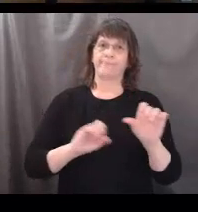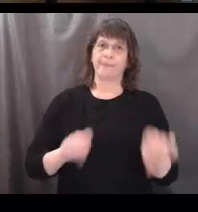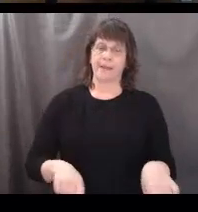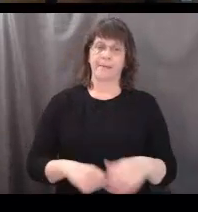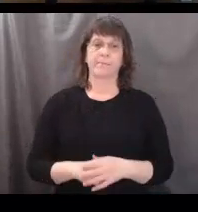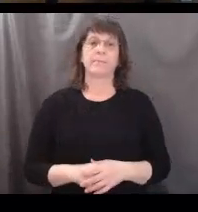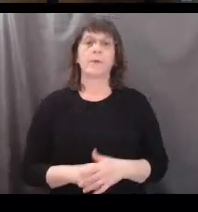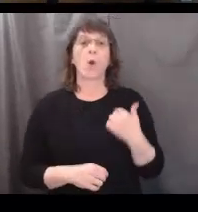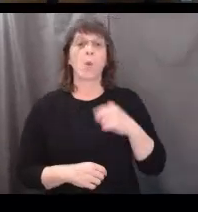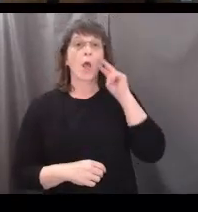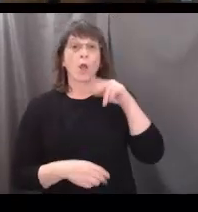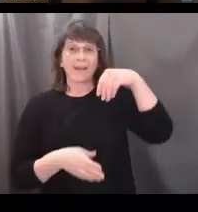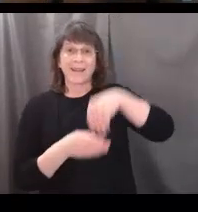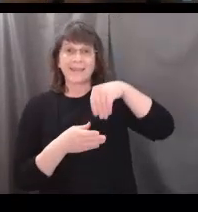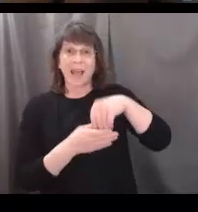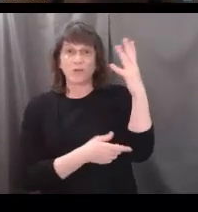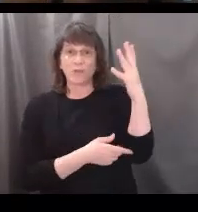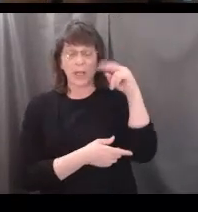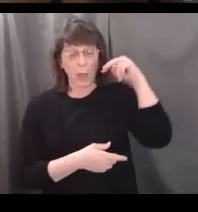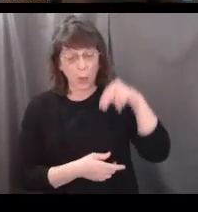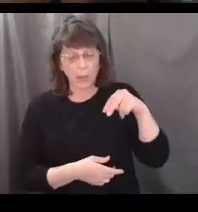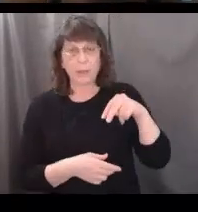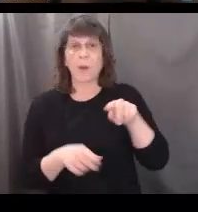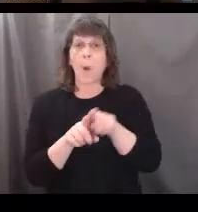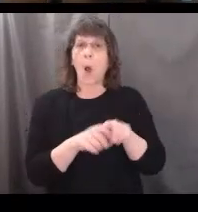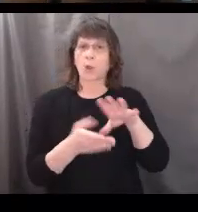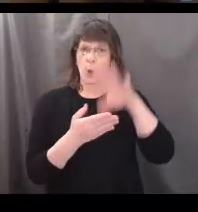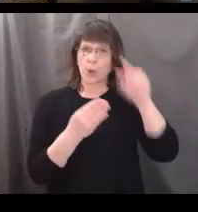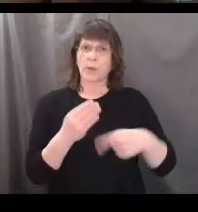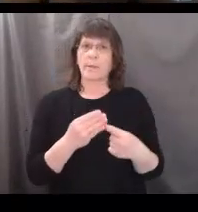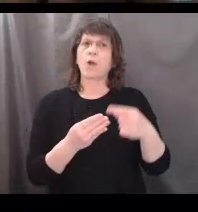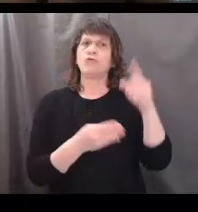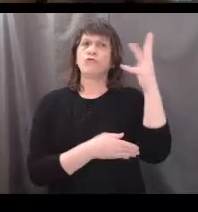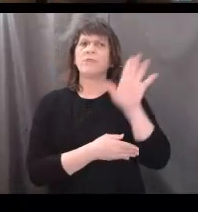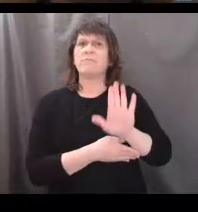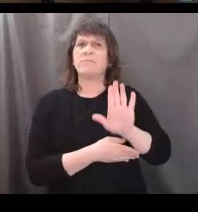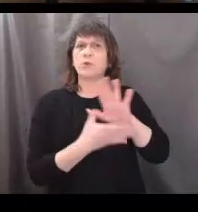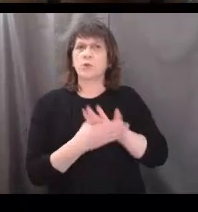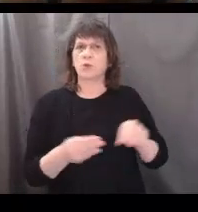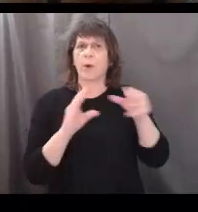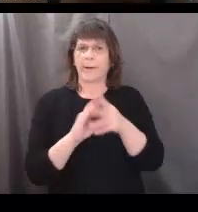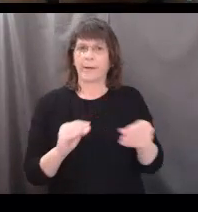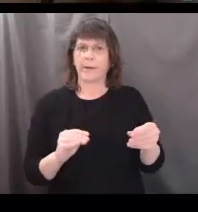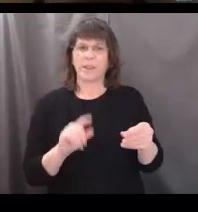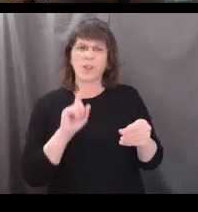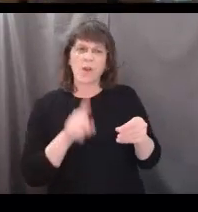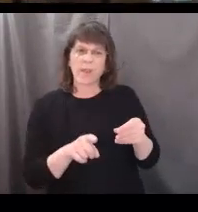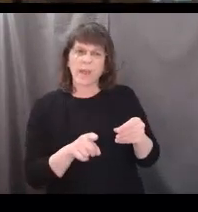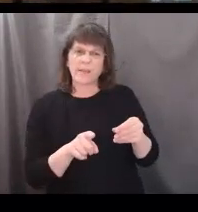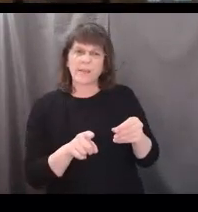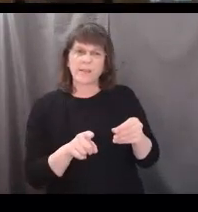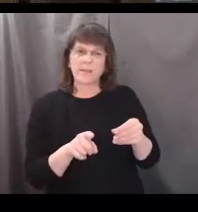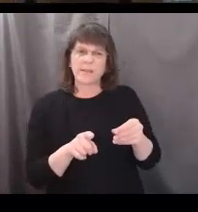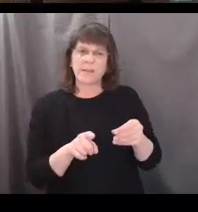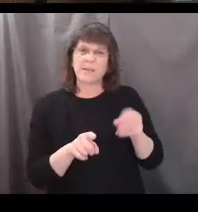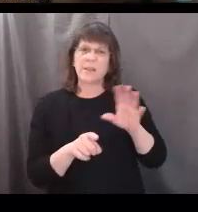If you look on the inside of a tree, we can also learn a lot about a tree's story. What do you think we could learn about